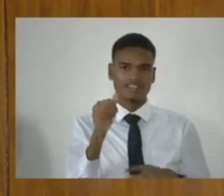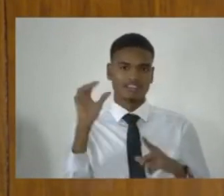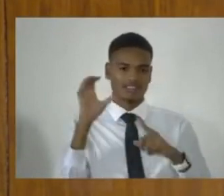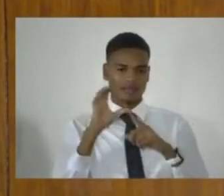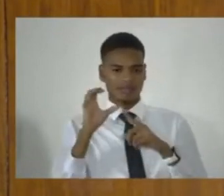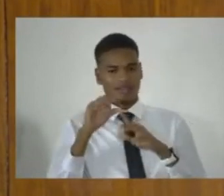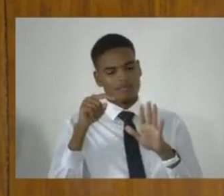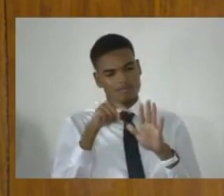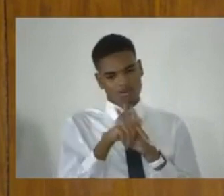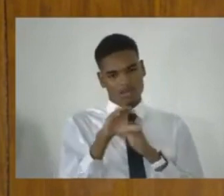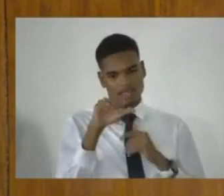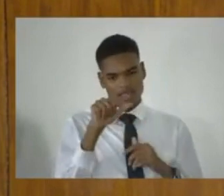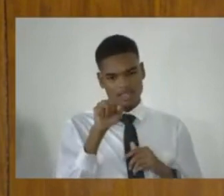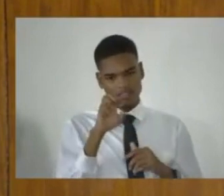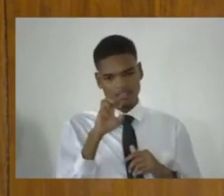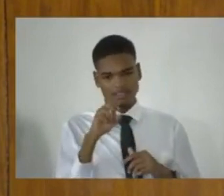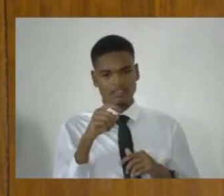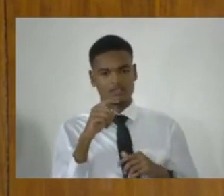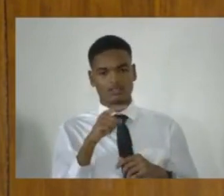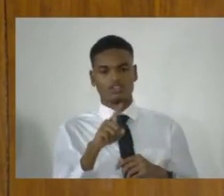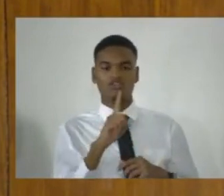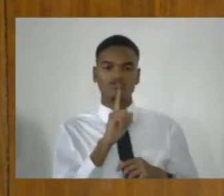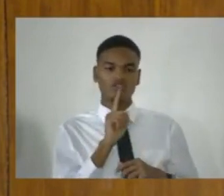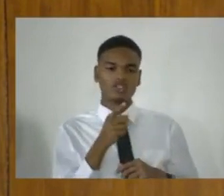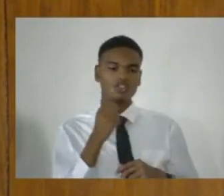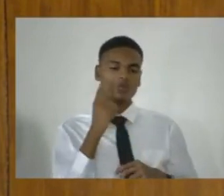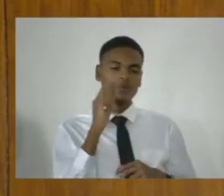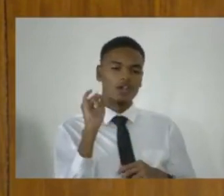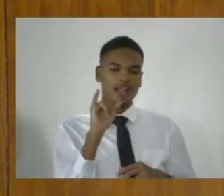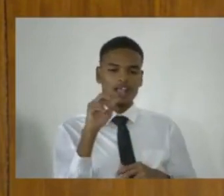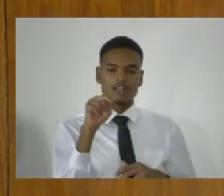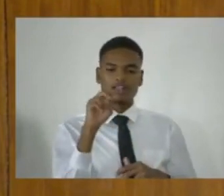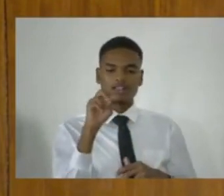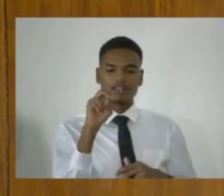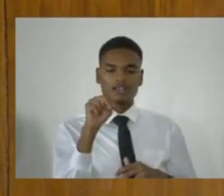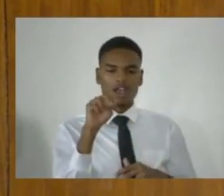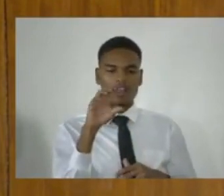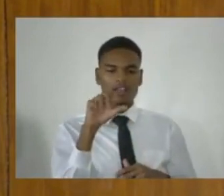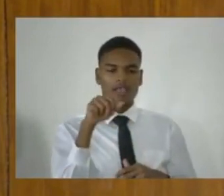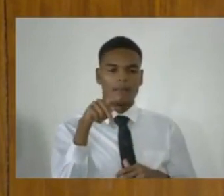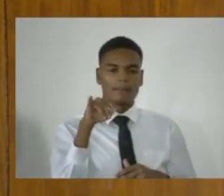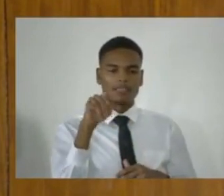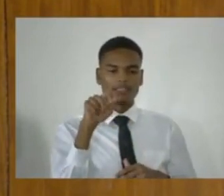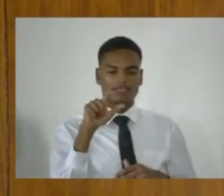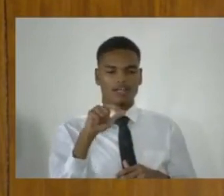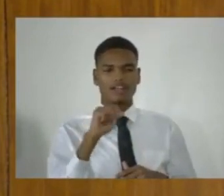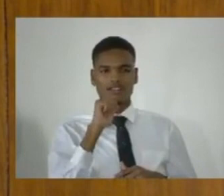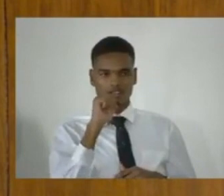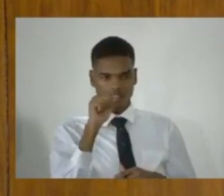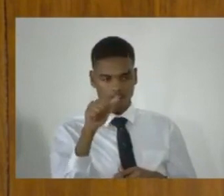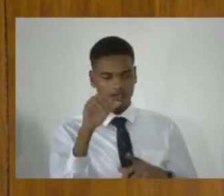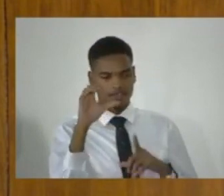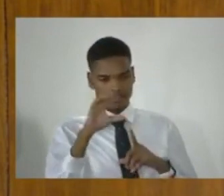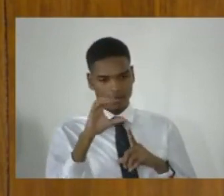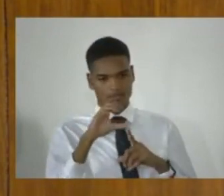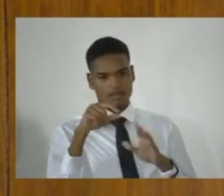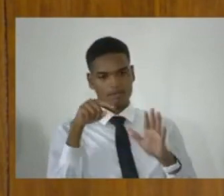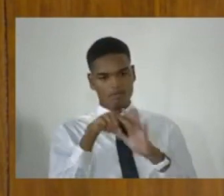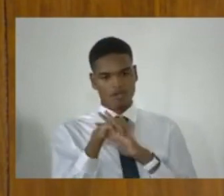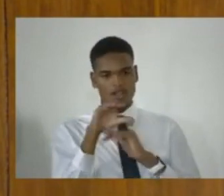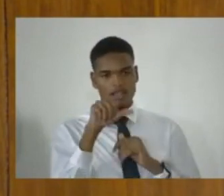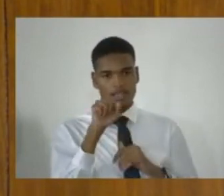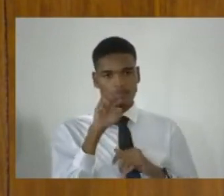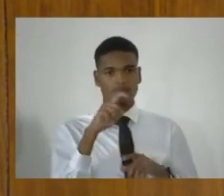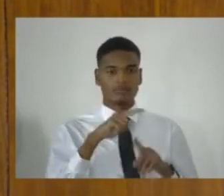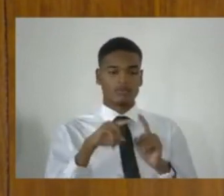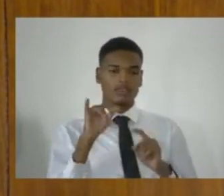loosely categorized as non-capital murder cases. Loosely because that phrase is not in the law either, but it's